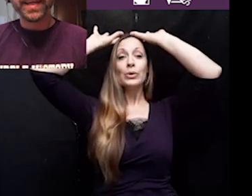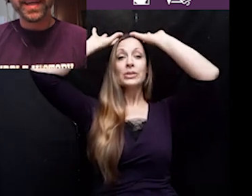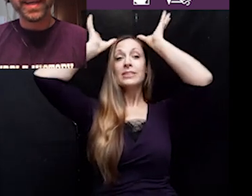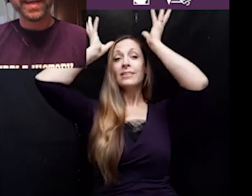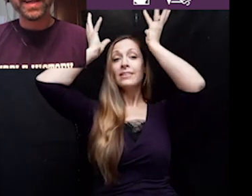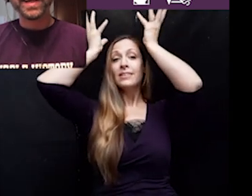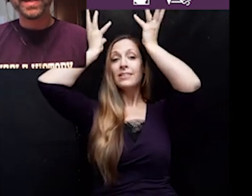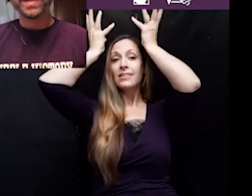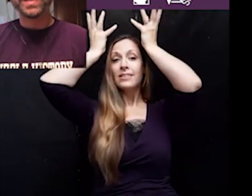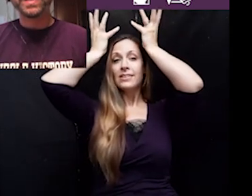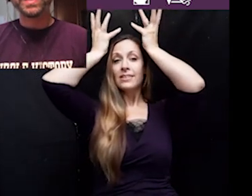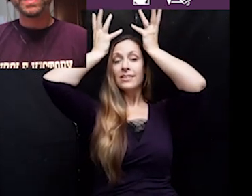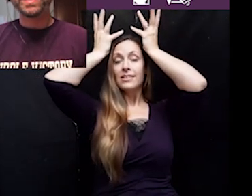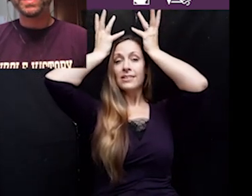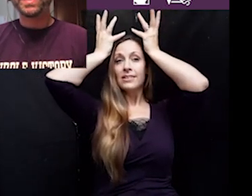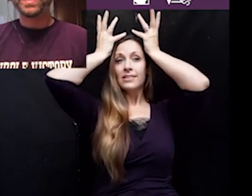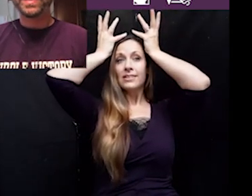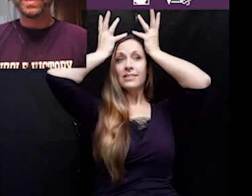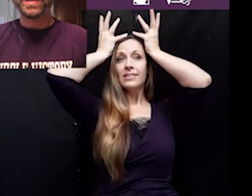team.